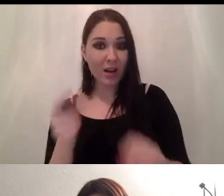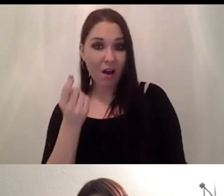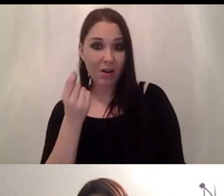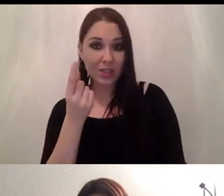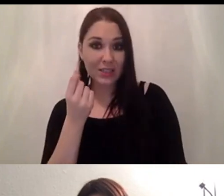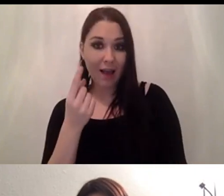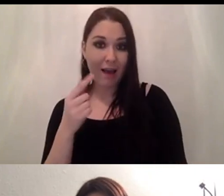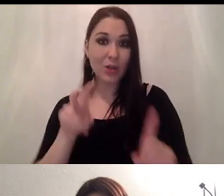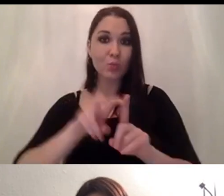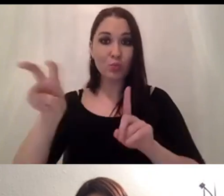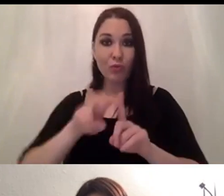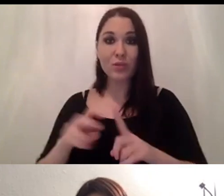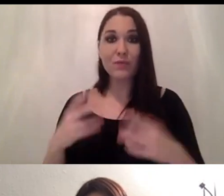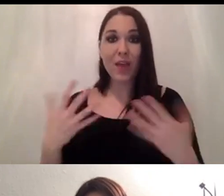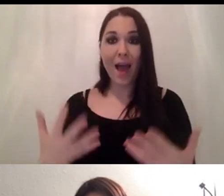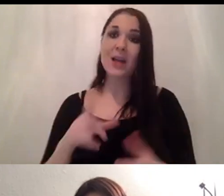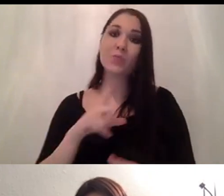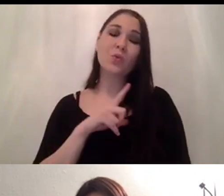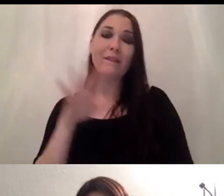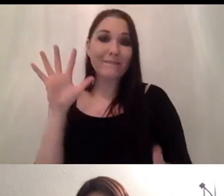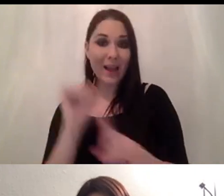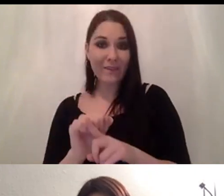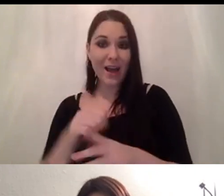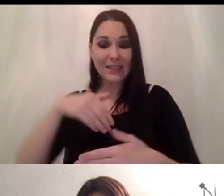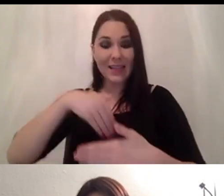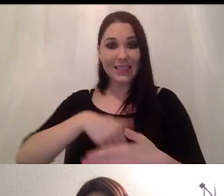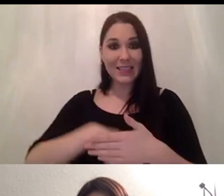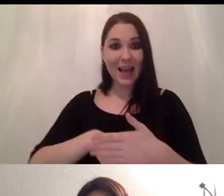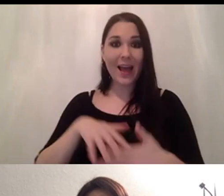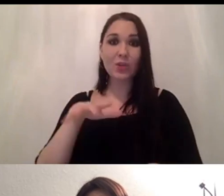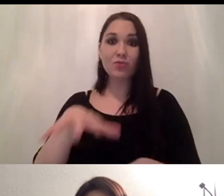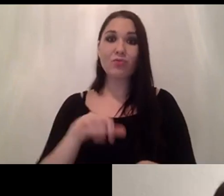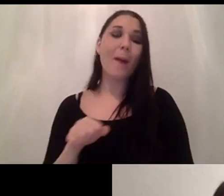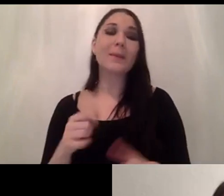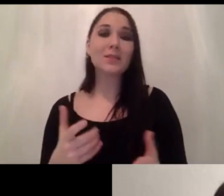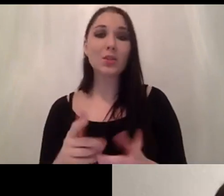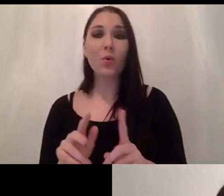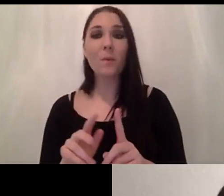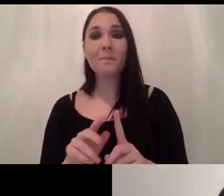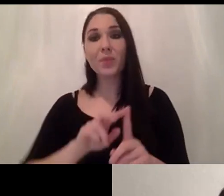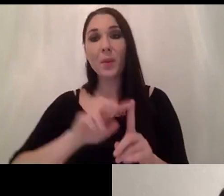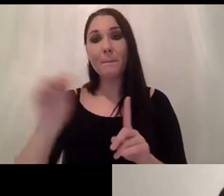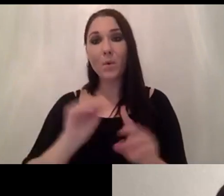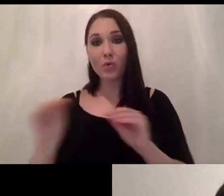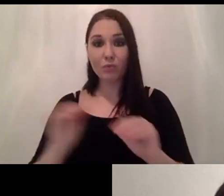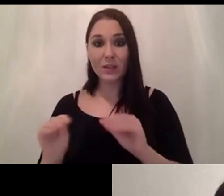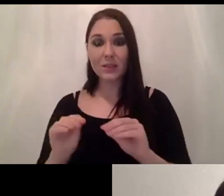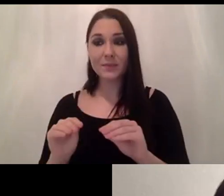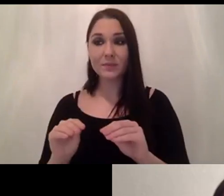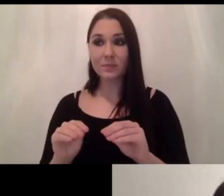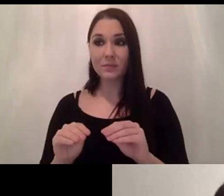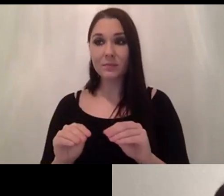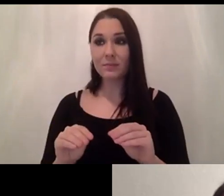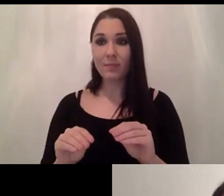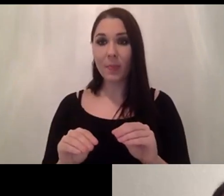we just want to verify whether your hand is inside and grabbing the box so the movement inside the that the motion like the